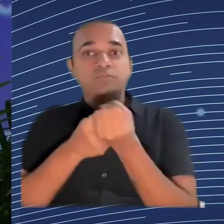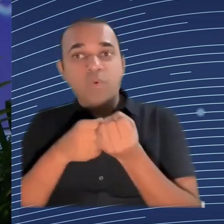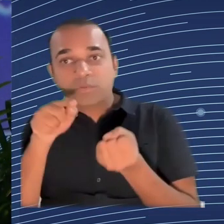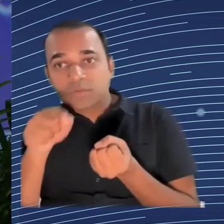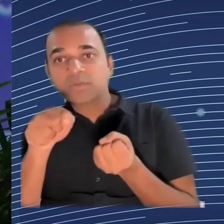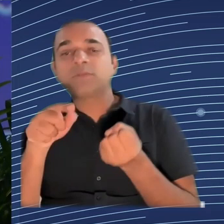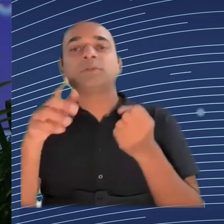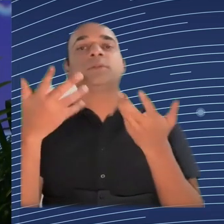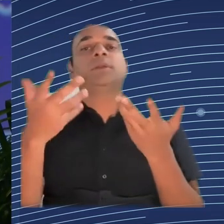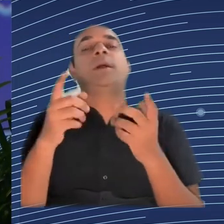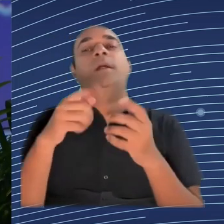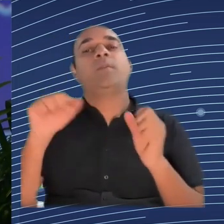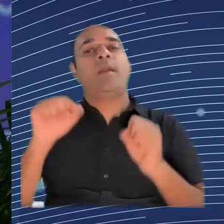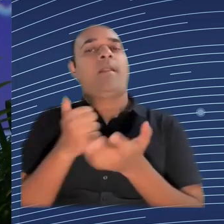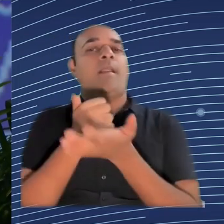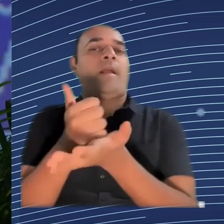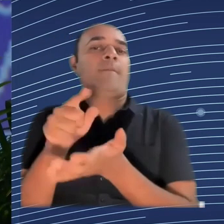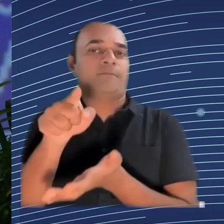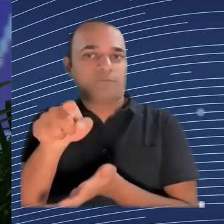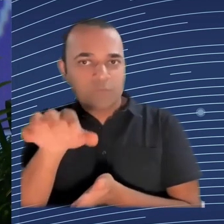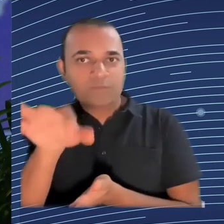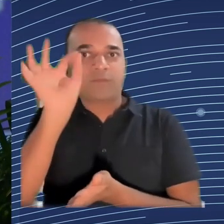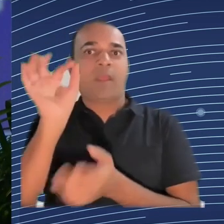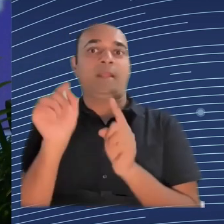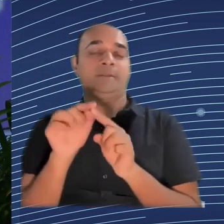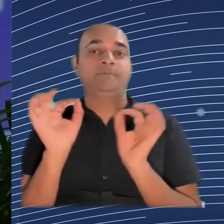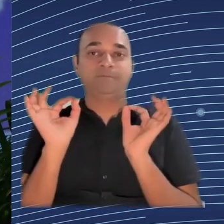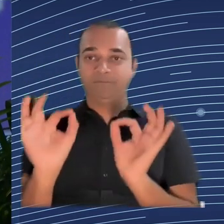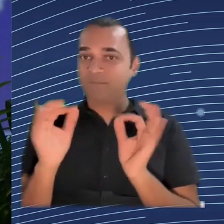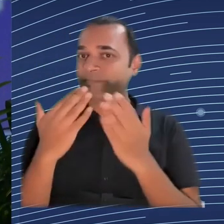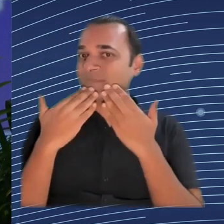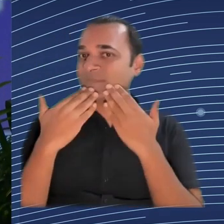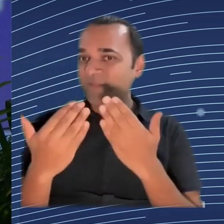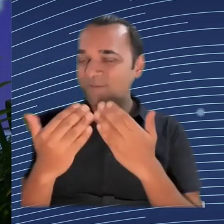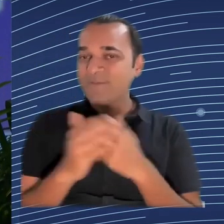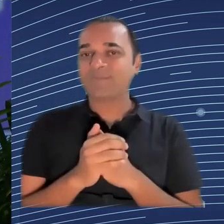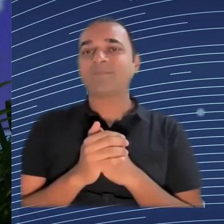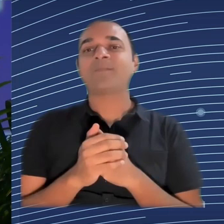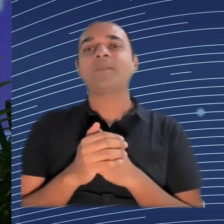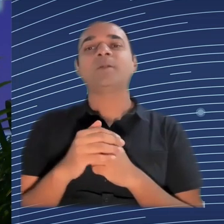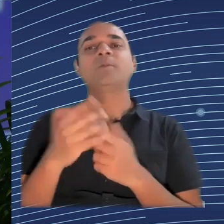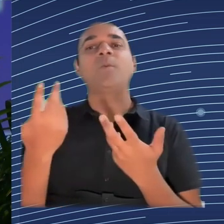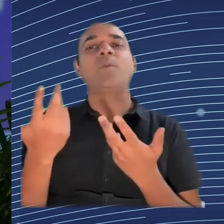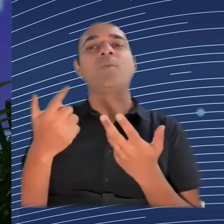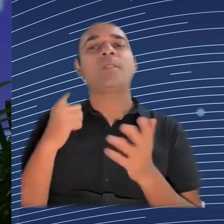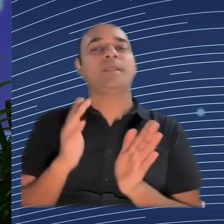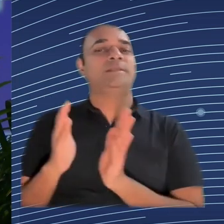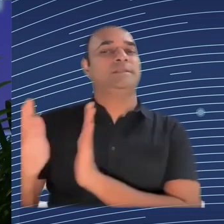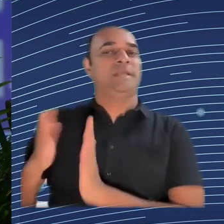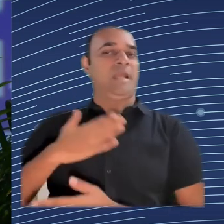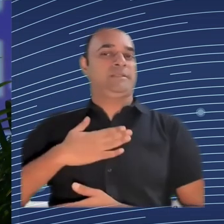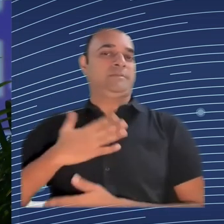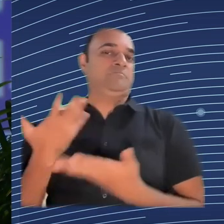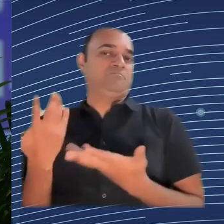to the Commission is you will need to make a very good case in the legislative debate to come on why there is a need for European